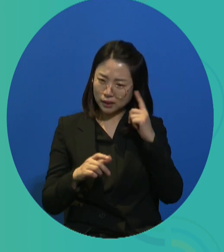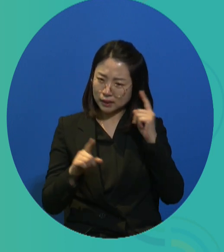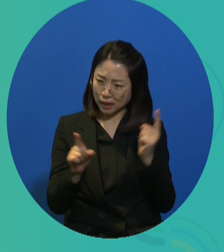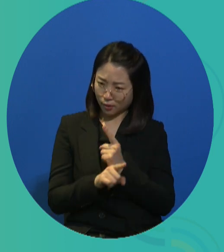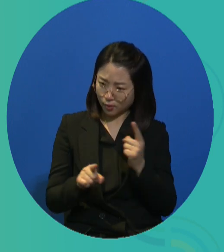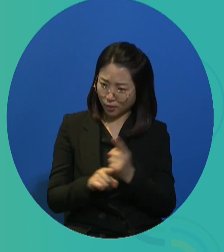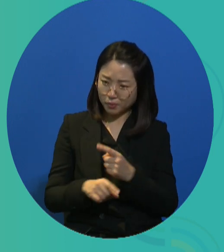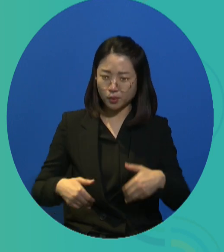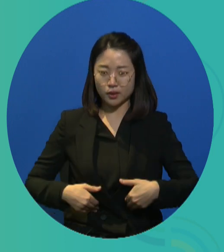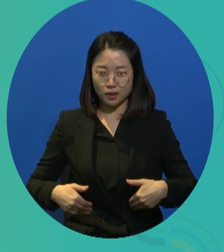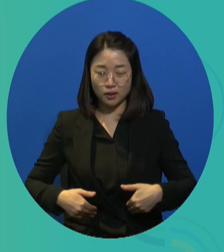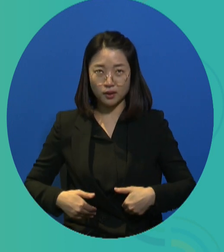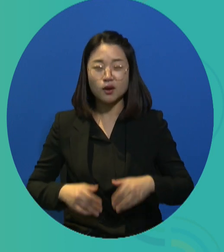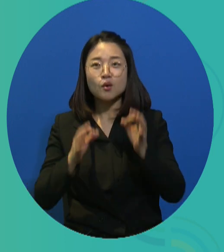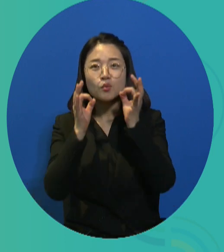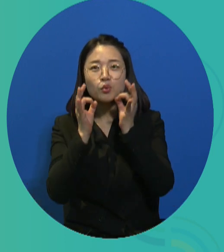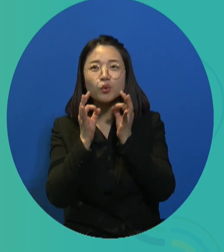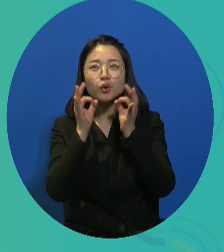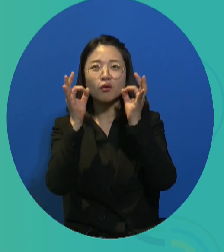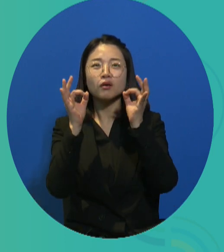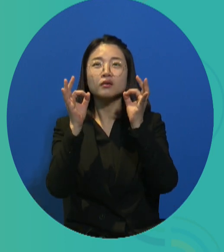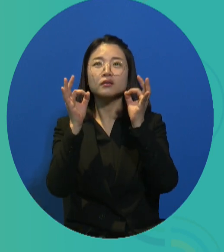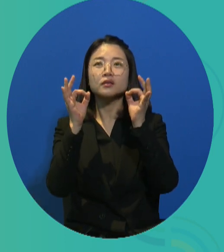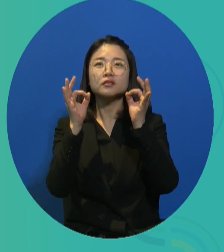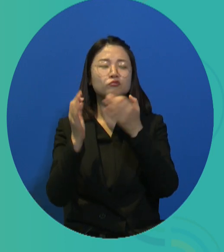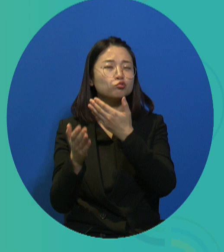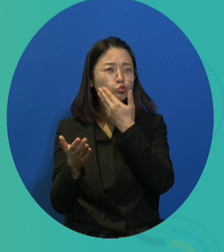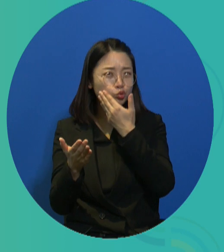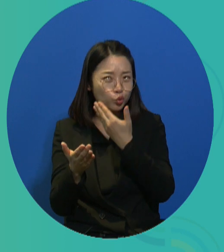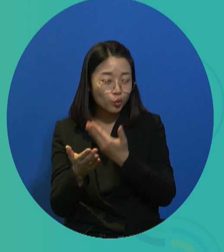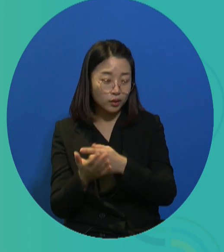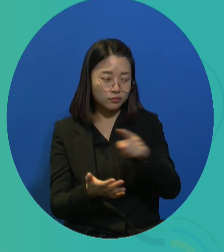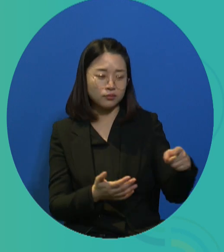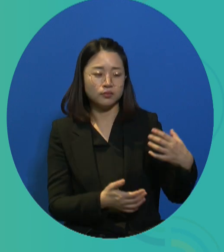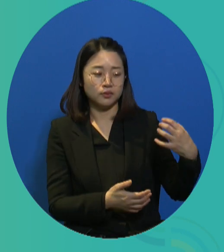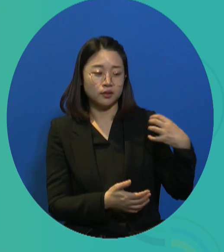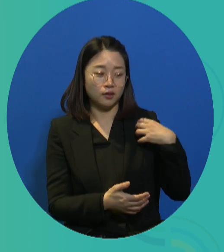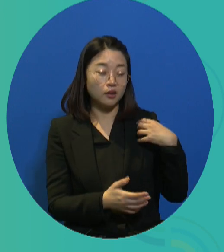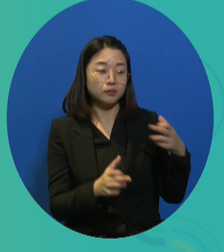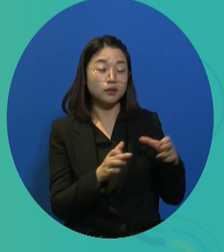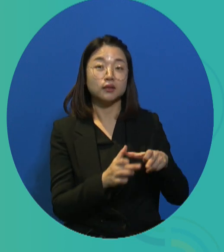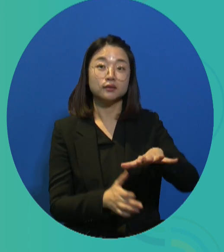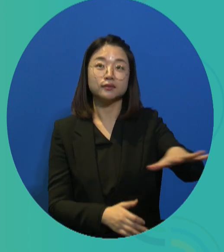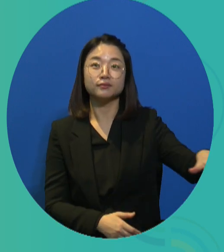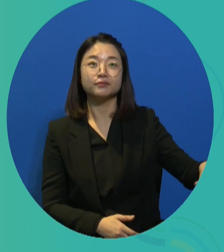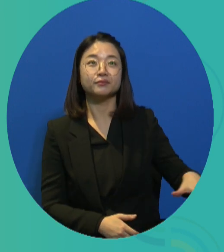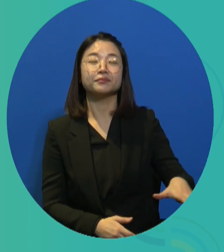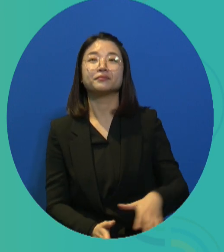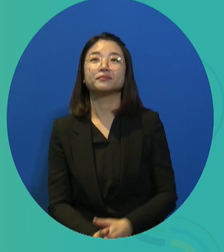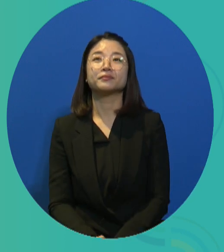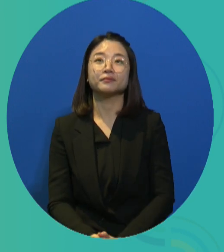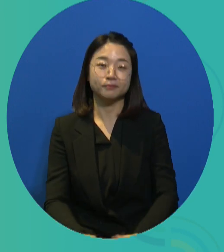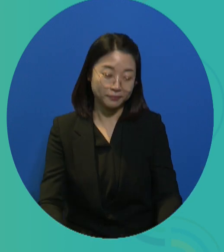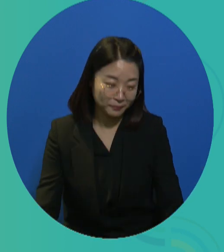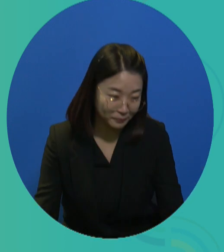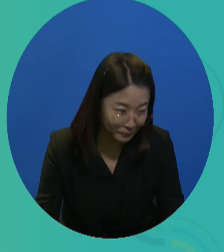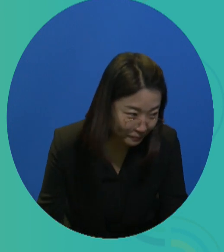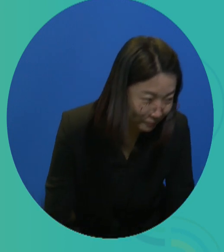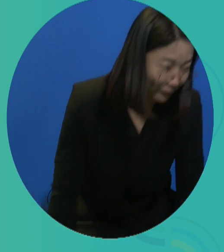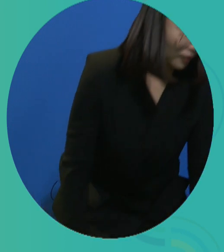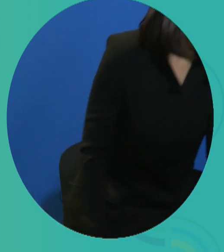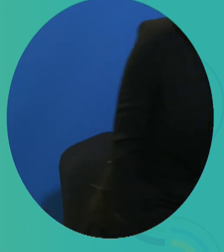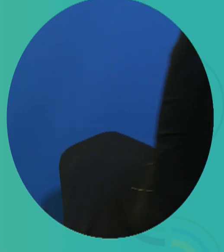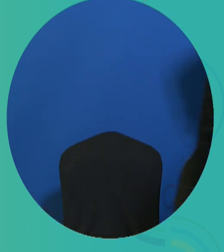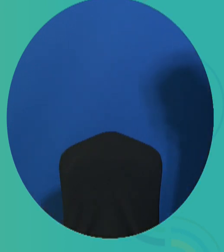So these kinds of activities are very important because they contribute to helping